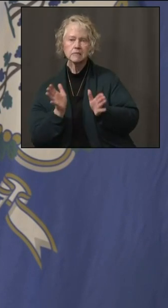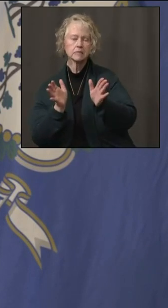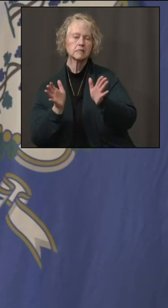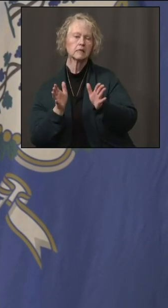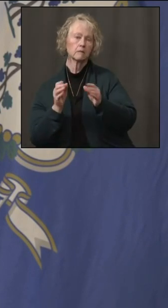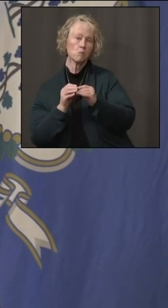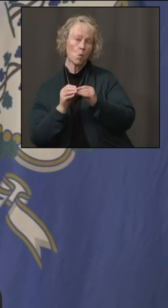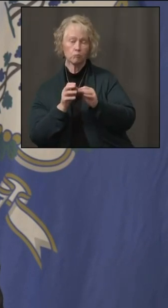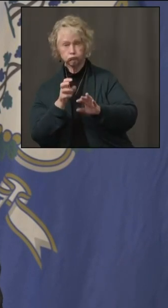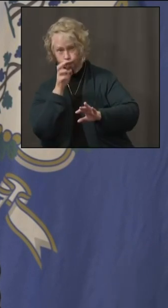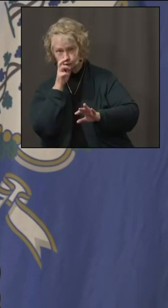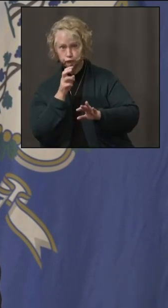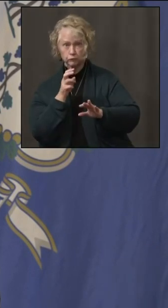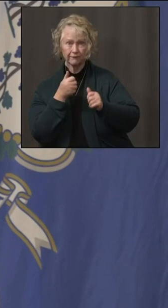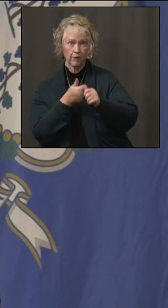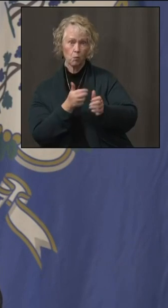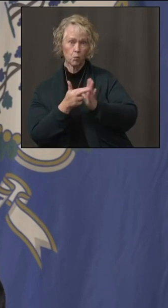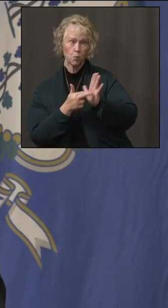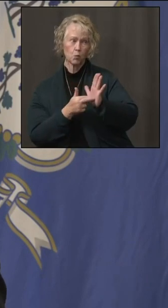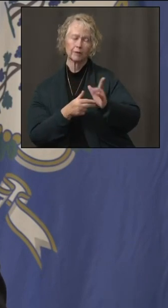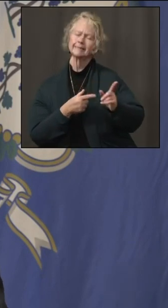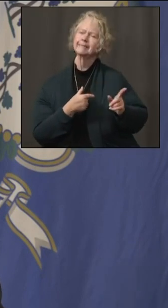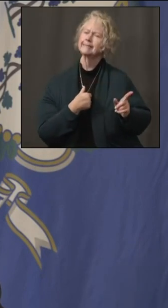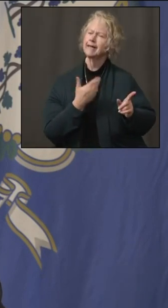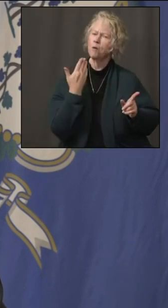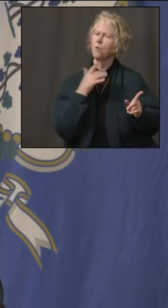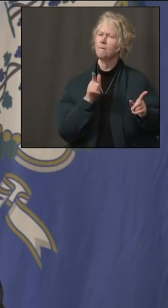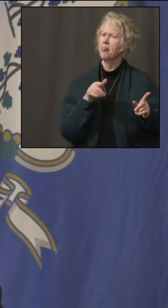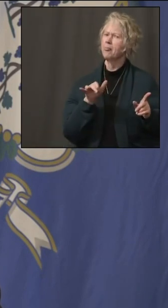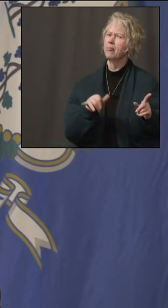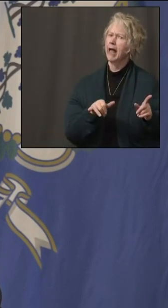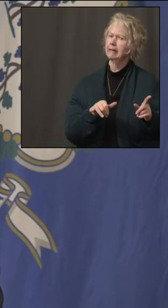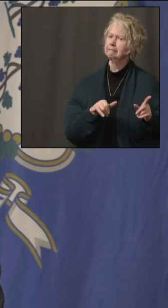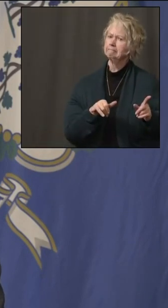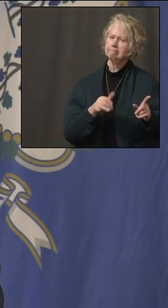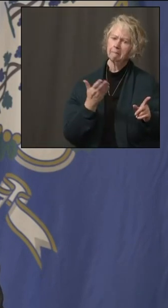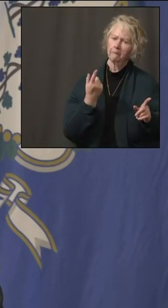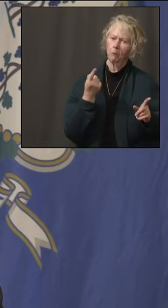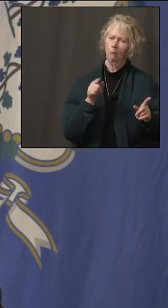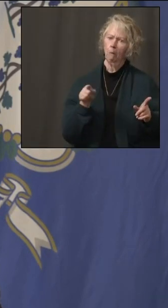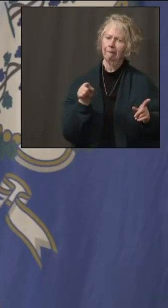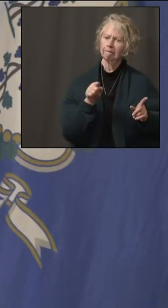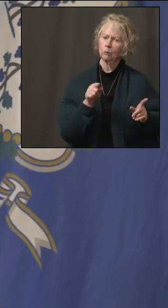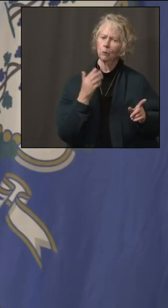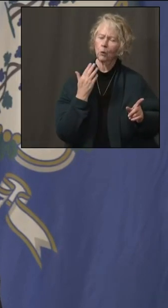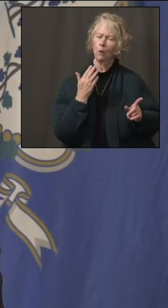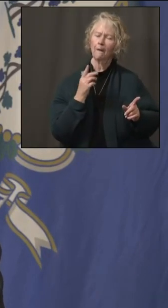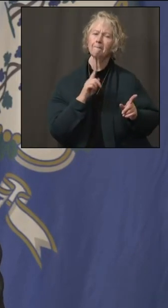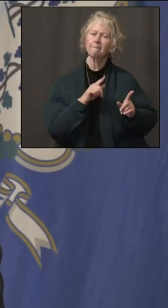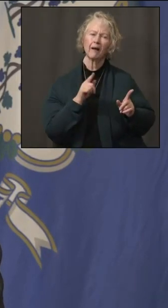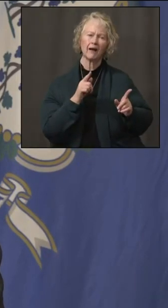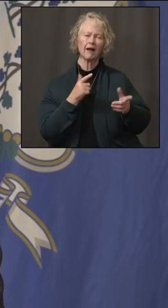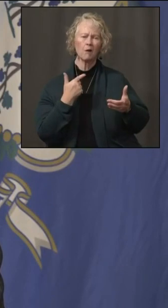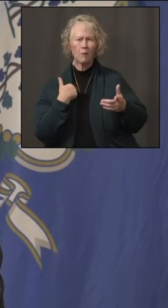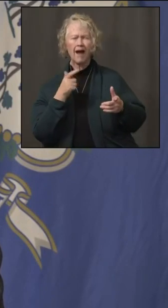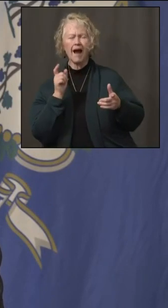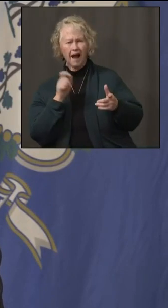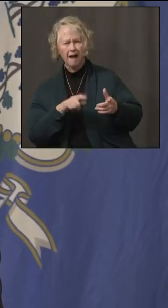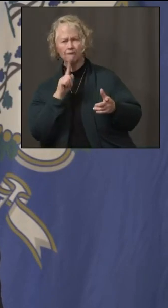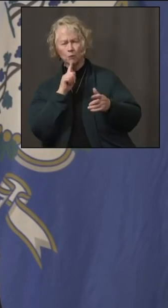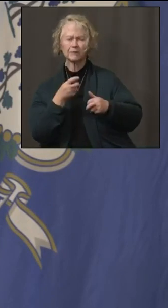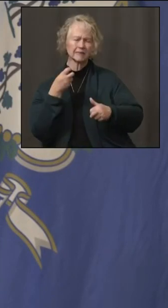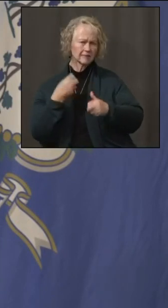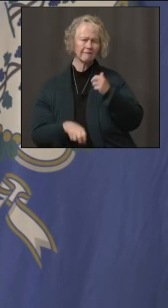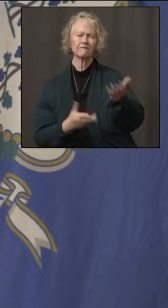complying? I don't know about that particular case. Maybe one of you guys do. But look, I think we've got to be tough on this